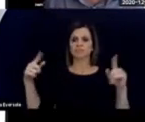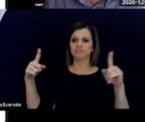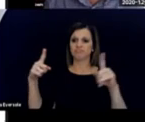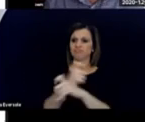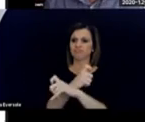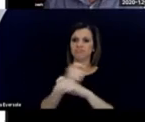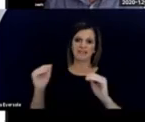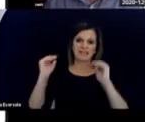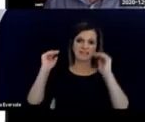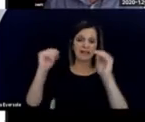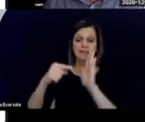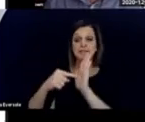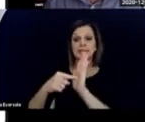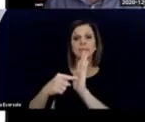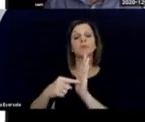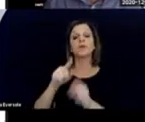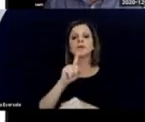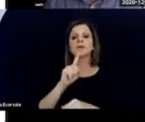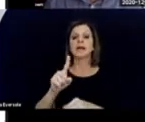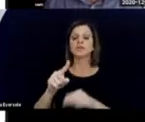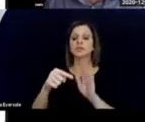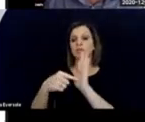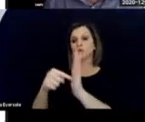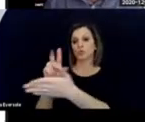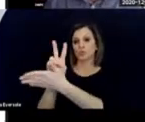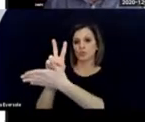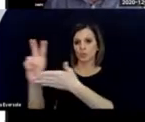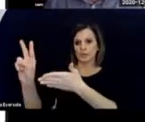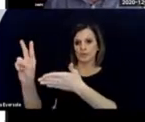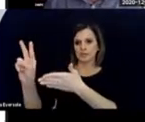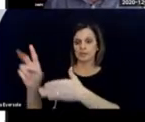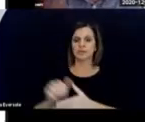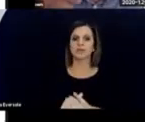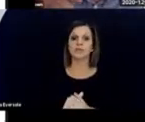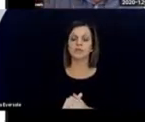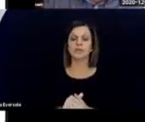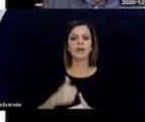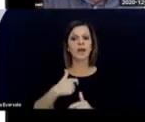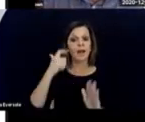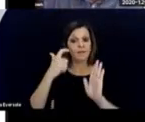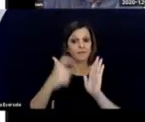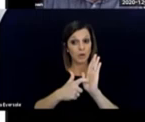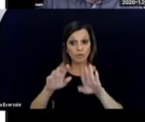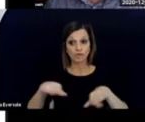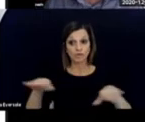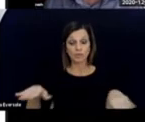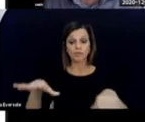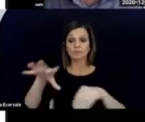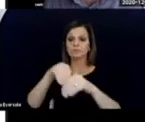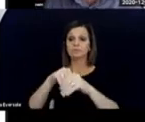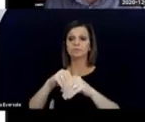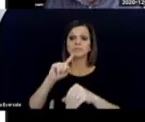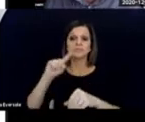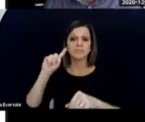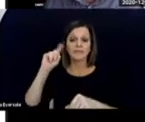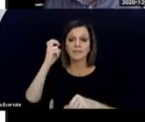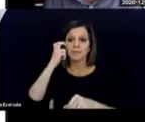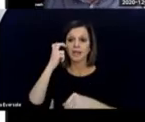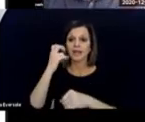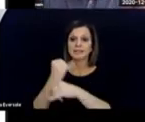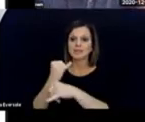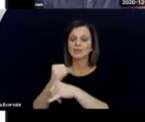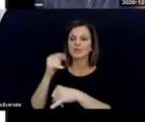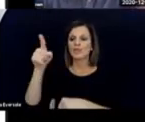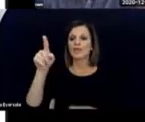which actually shows two weeks. And I've seen children at the DeafBlind Institute in the Netherlands. I saw a boy